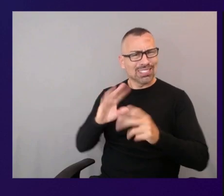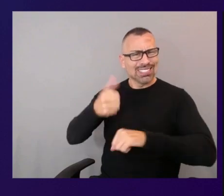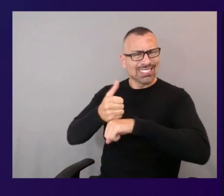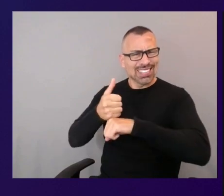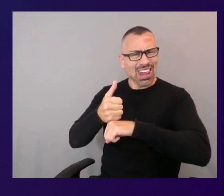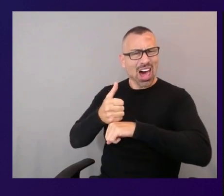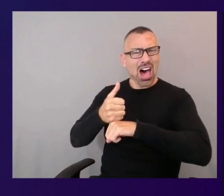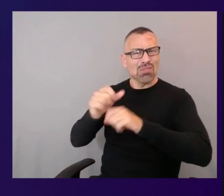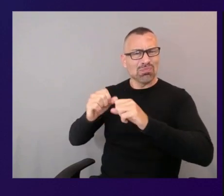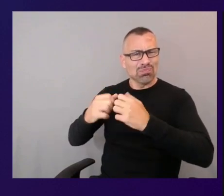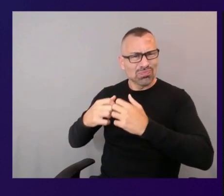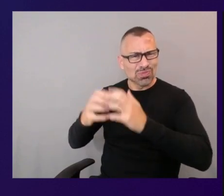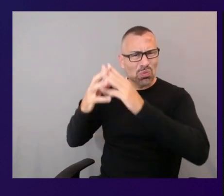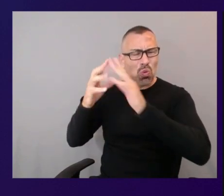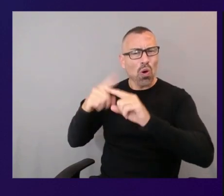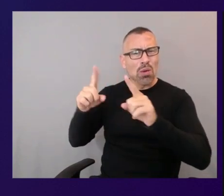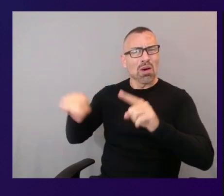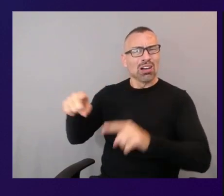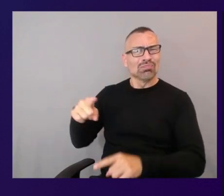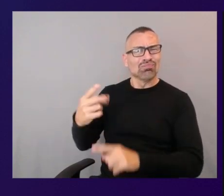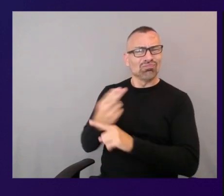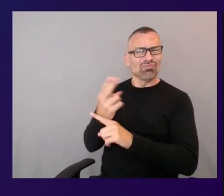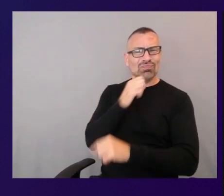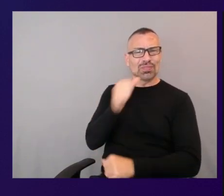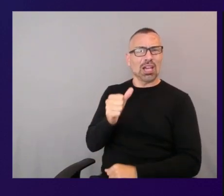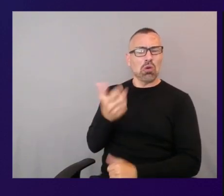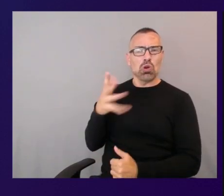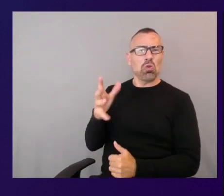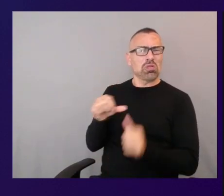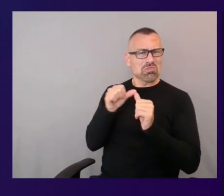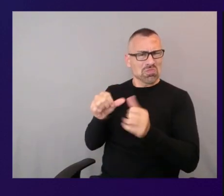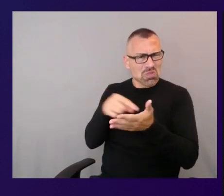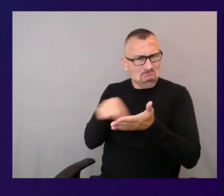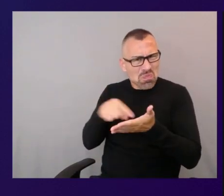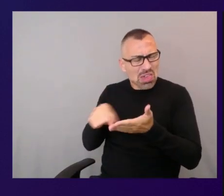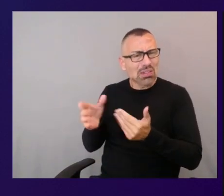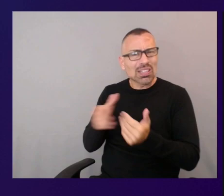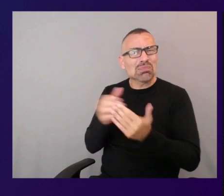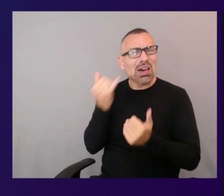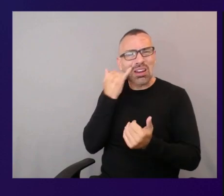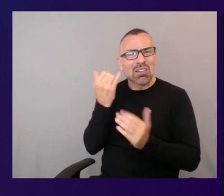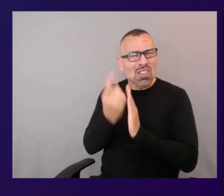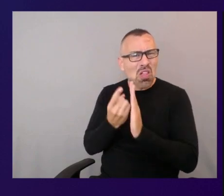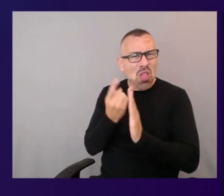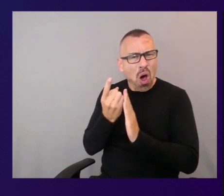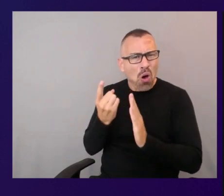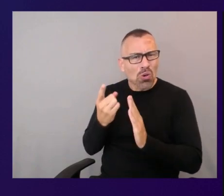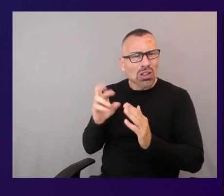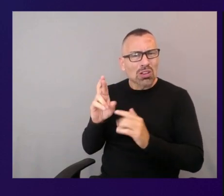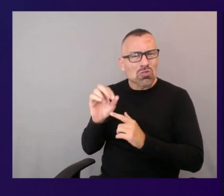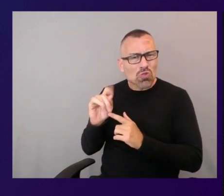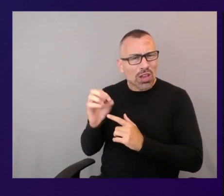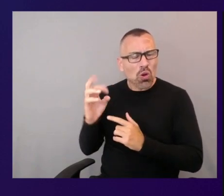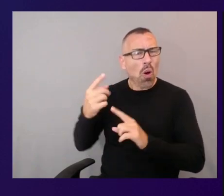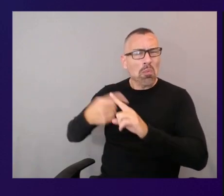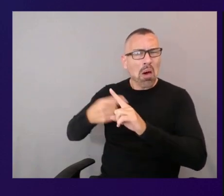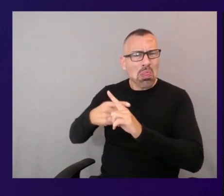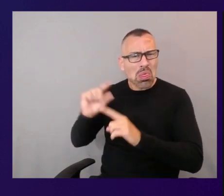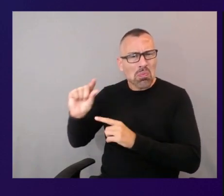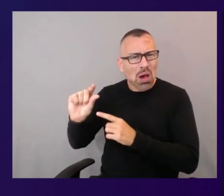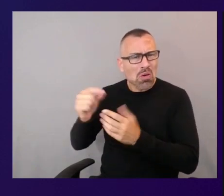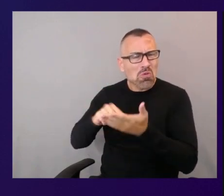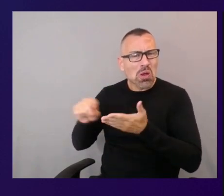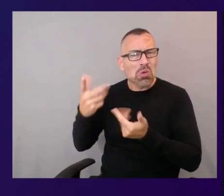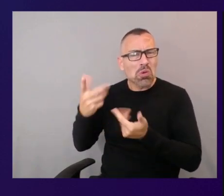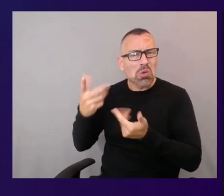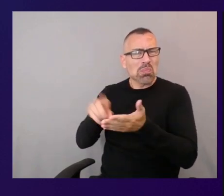utilizing them we don't want to keep paying them even if we're just paying that small hourly or the small monthly rate for those hourly workspaces so we introduced an